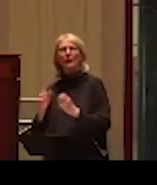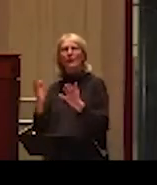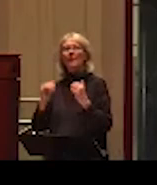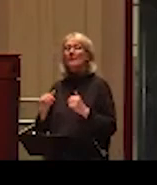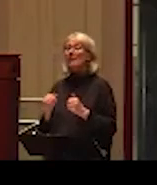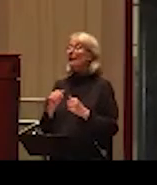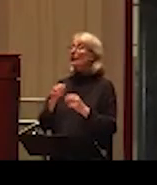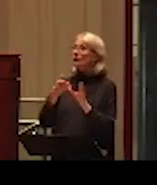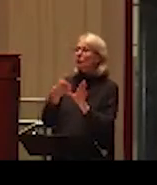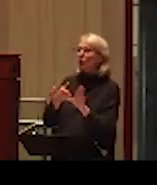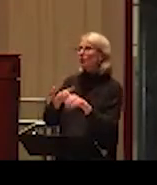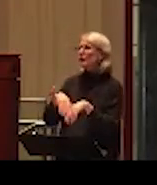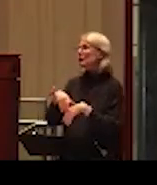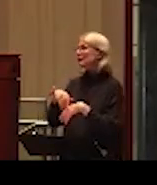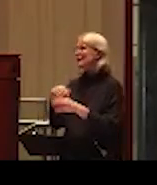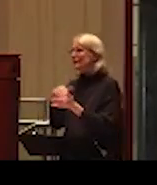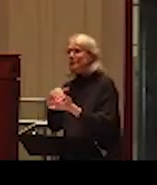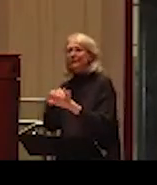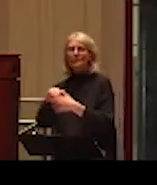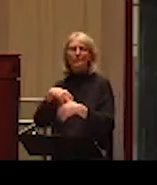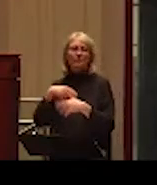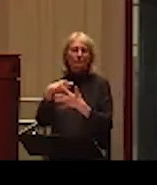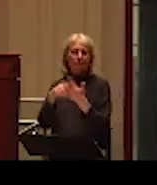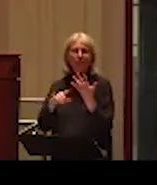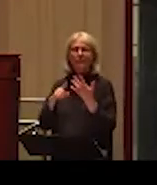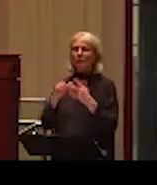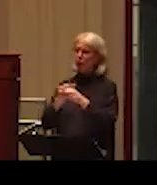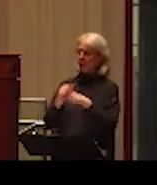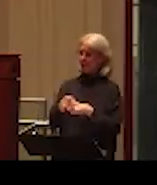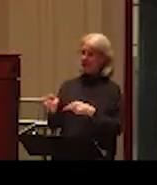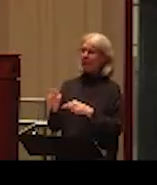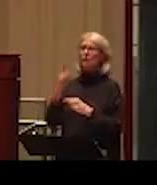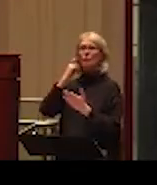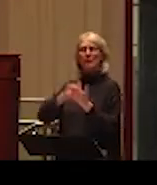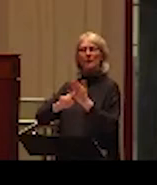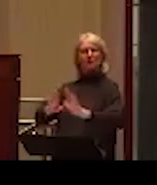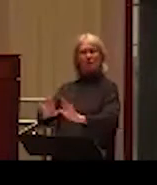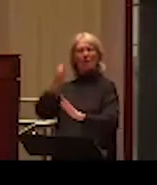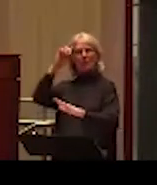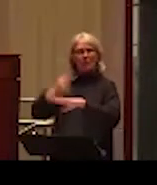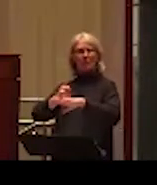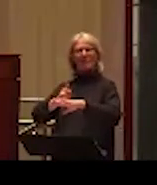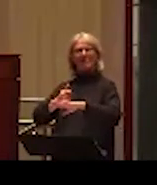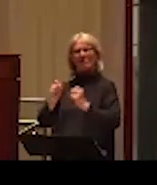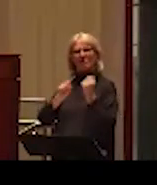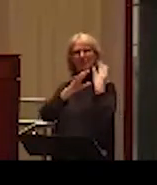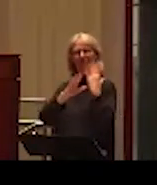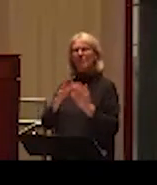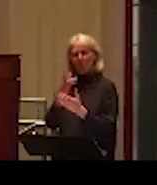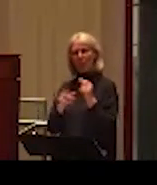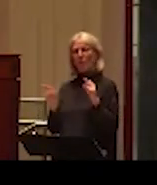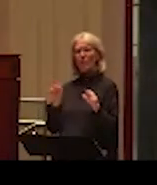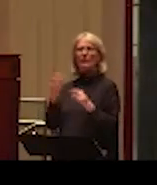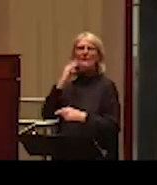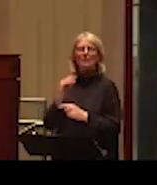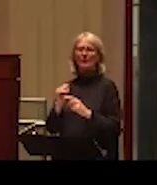the stereotypes and also being more gender inclusive. And then, of course, focus on victims rather than ideology or some kind of